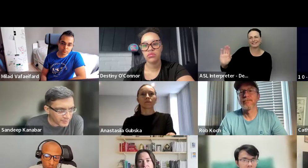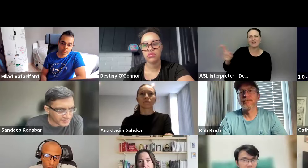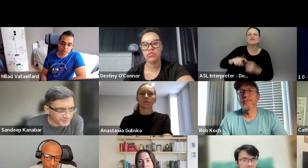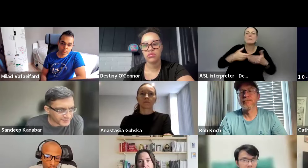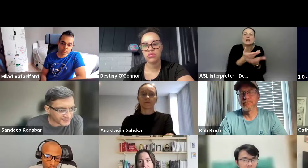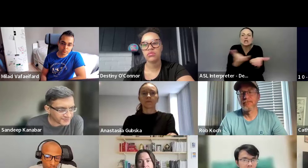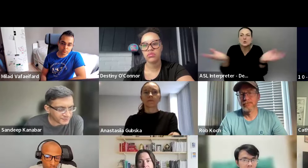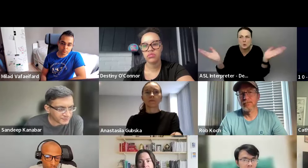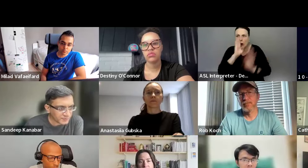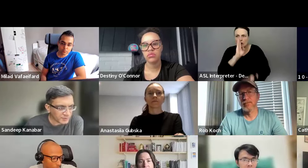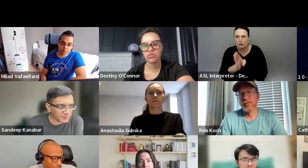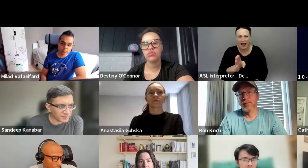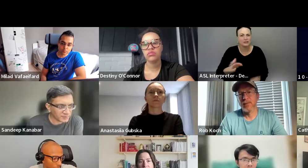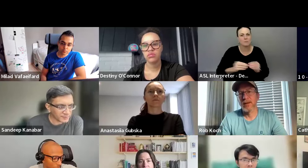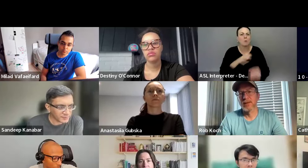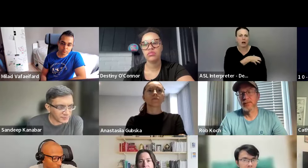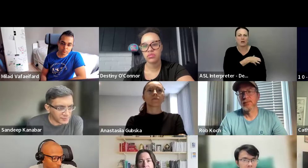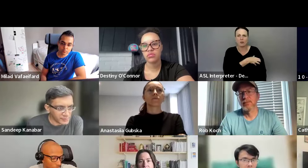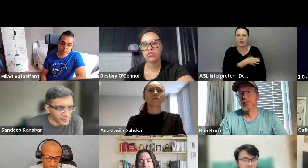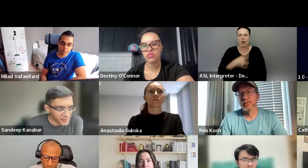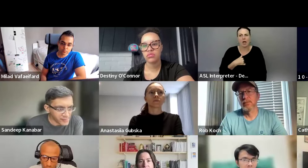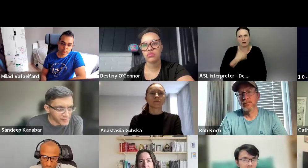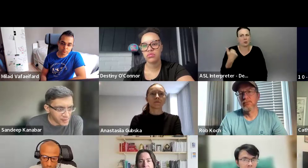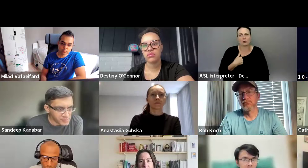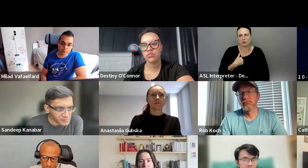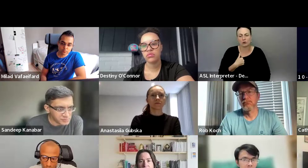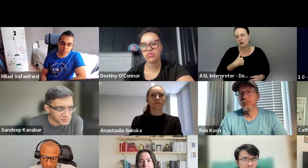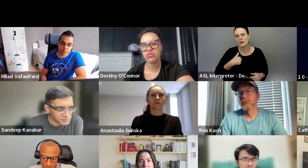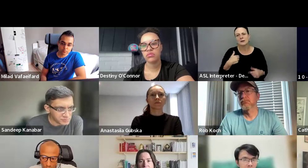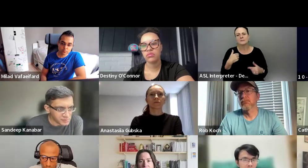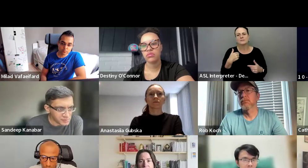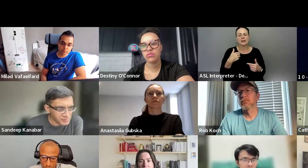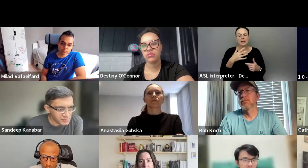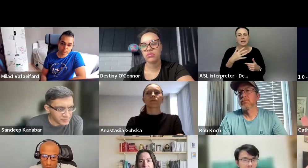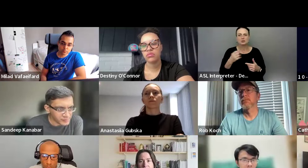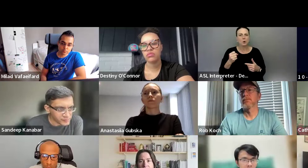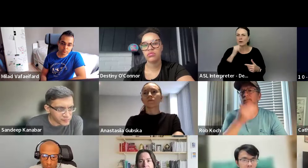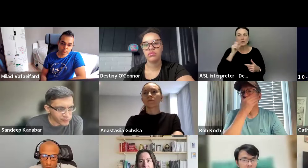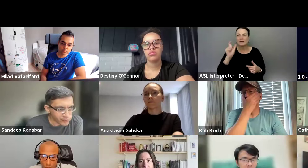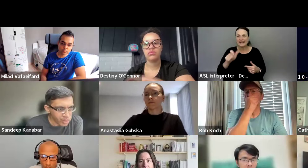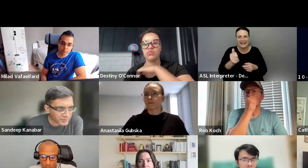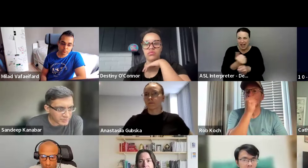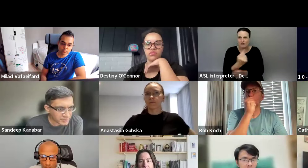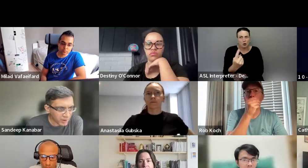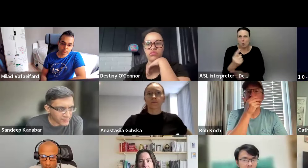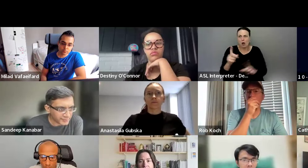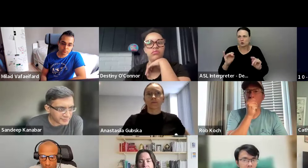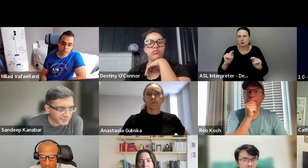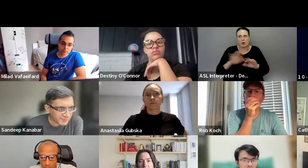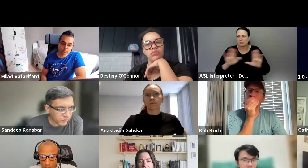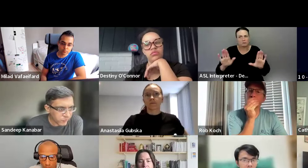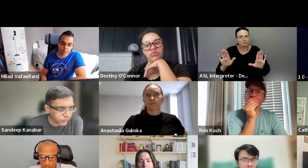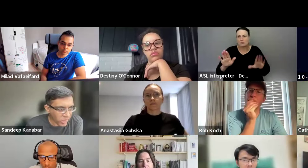you, from someone directly. So I think that's more powerful. Um, and then, so we don't need everyone to do that, but we do need